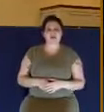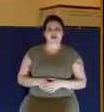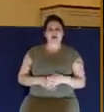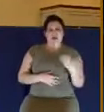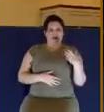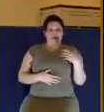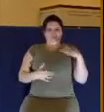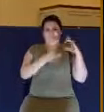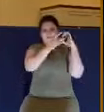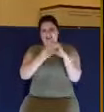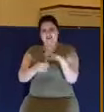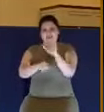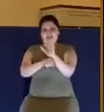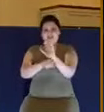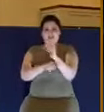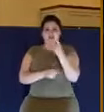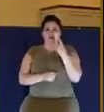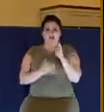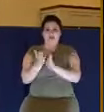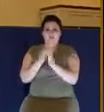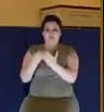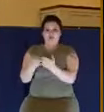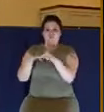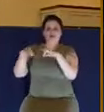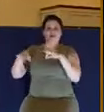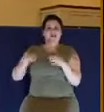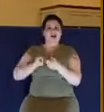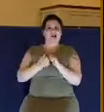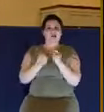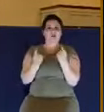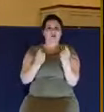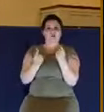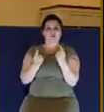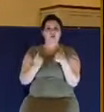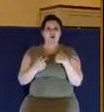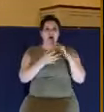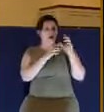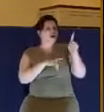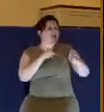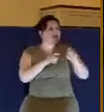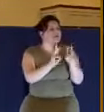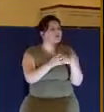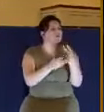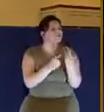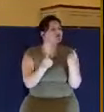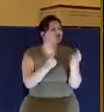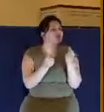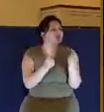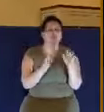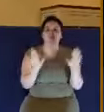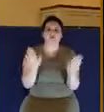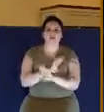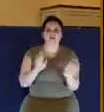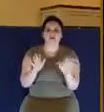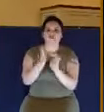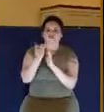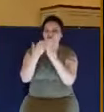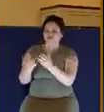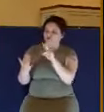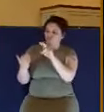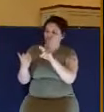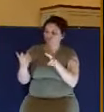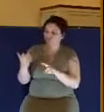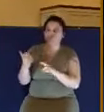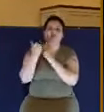I believe the scripture is sufficient to deal with this issue. We don't need to go to the world and ask for their help to deal with this issue. All we need to do is we need to